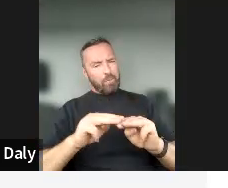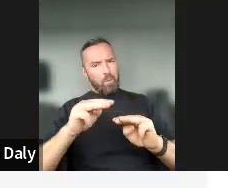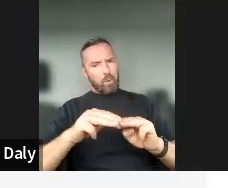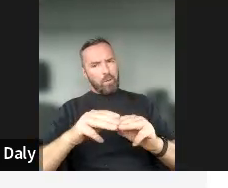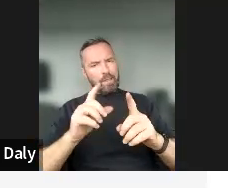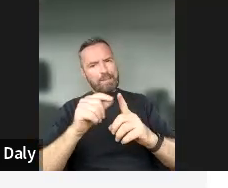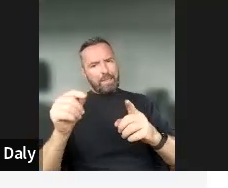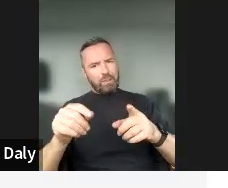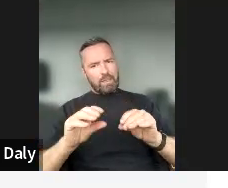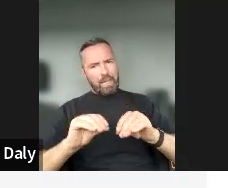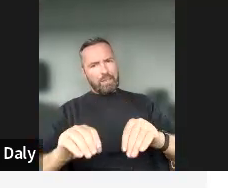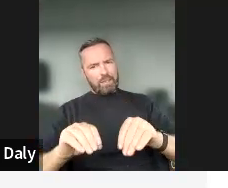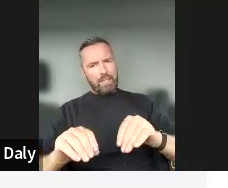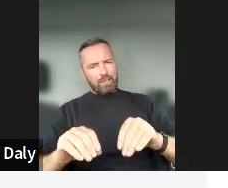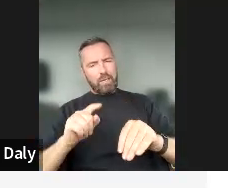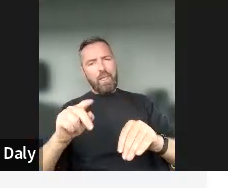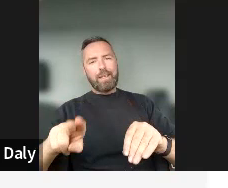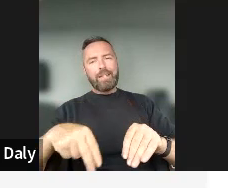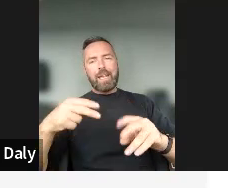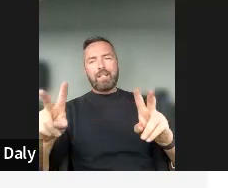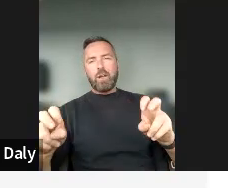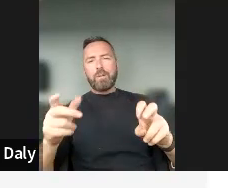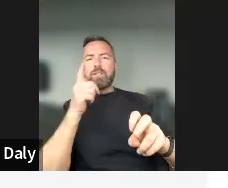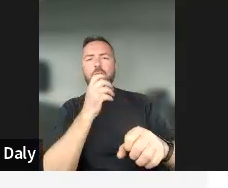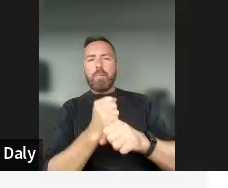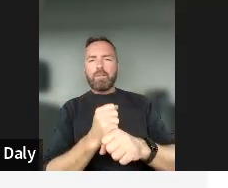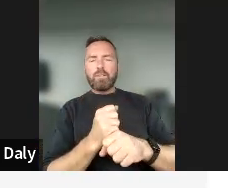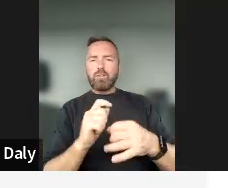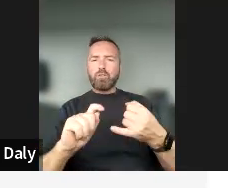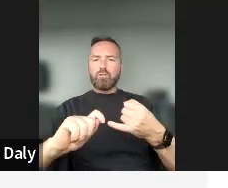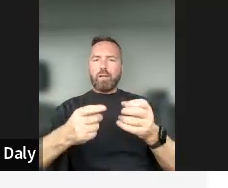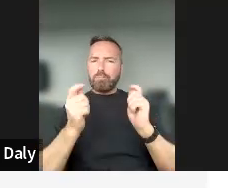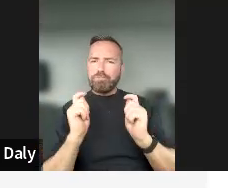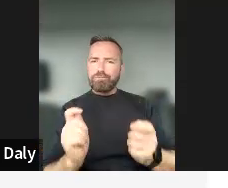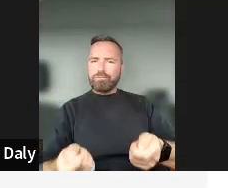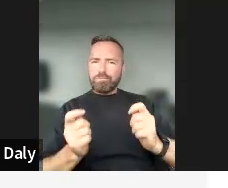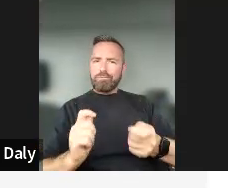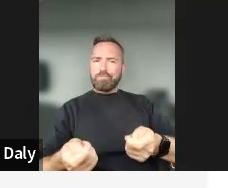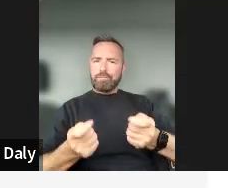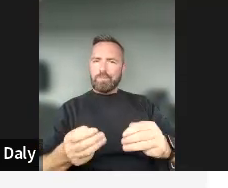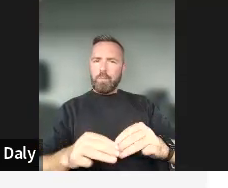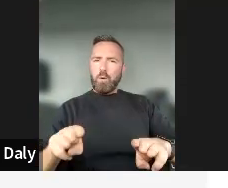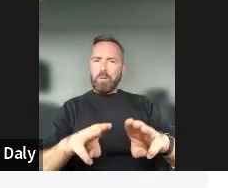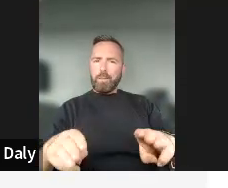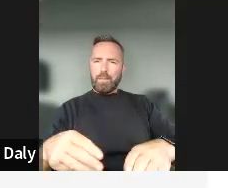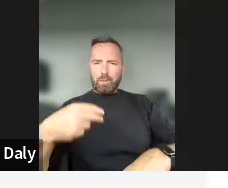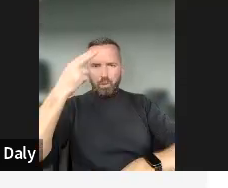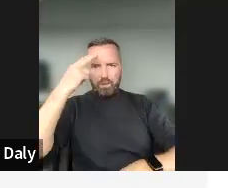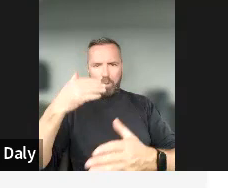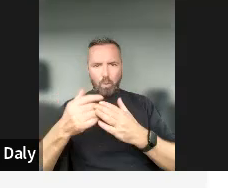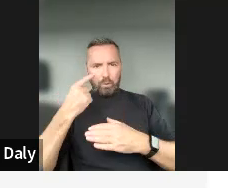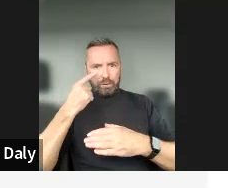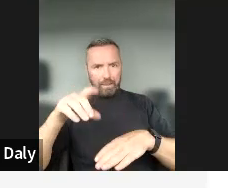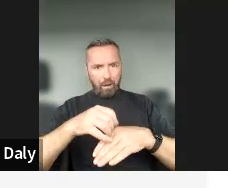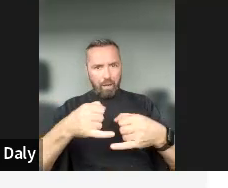our next topic. And just really train people to understand that what they see online is not always the